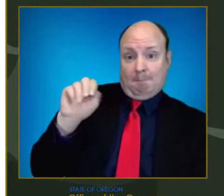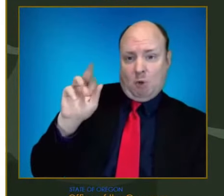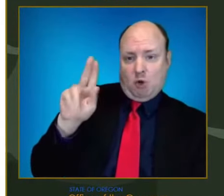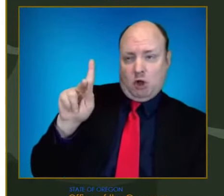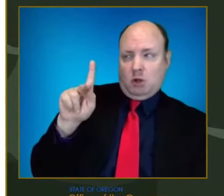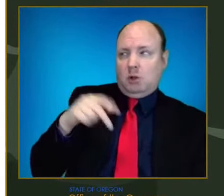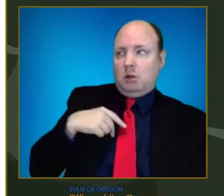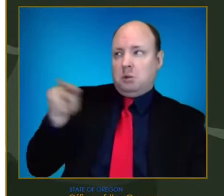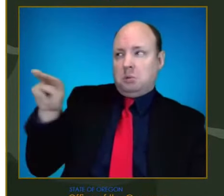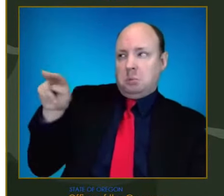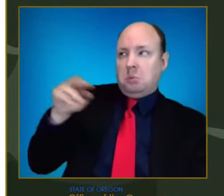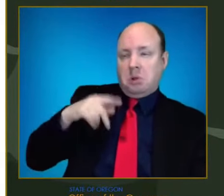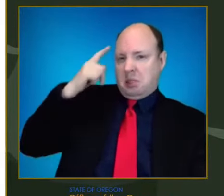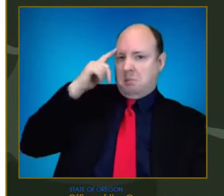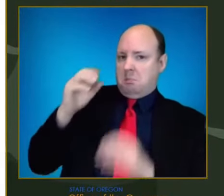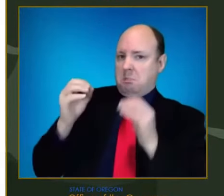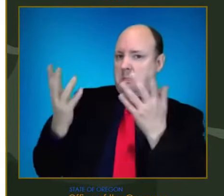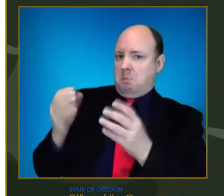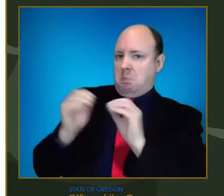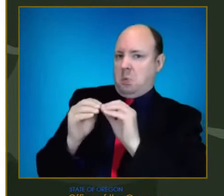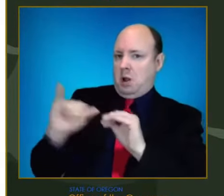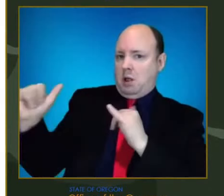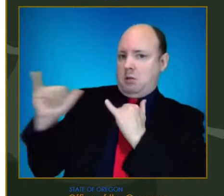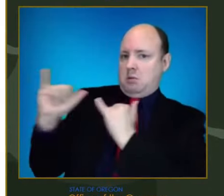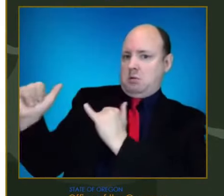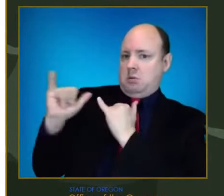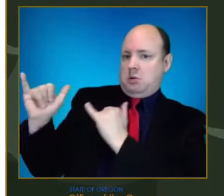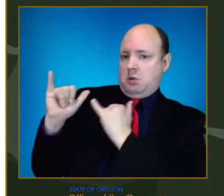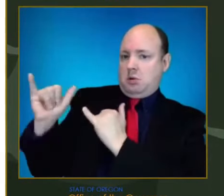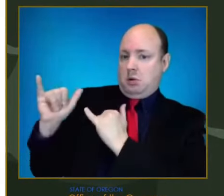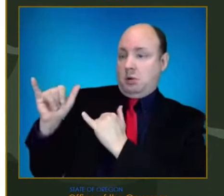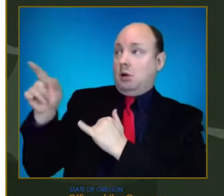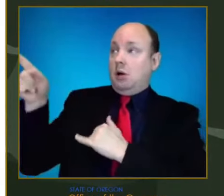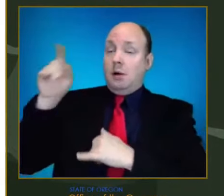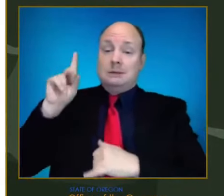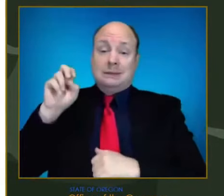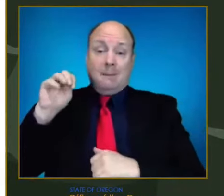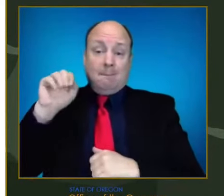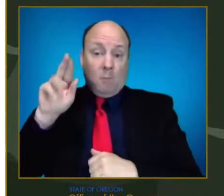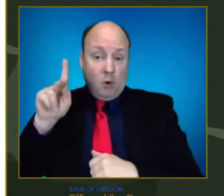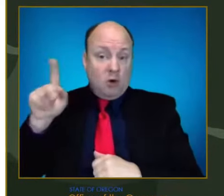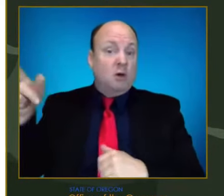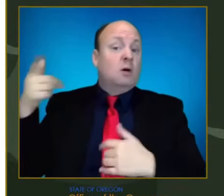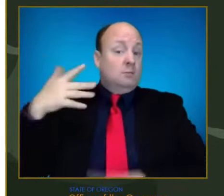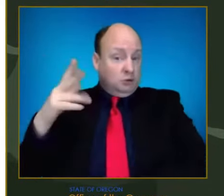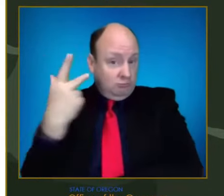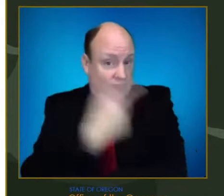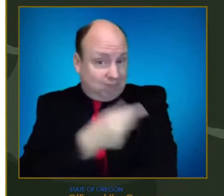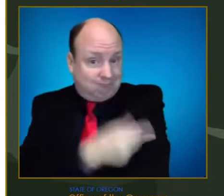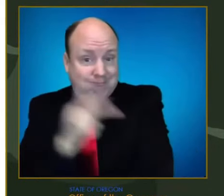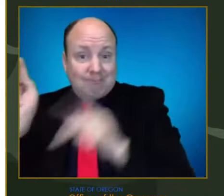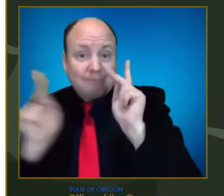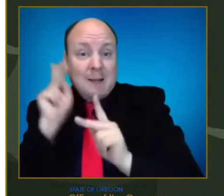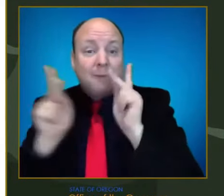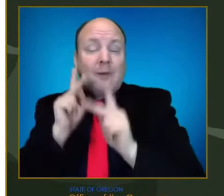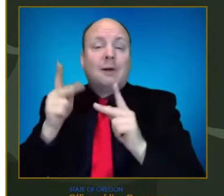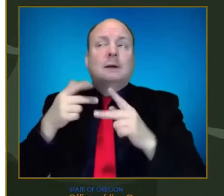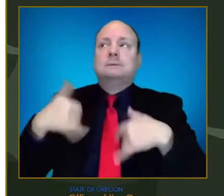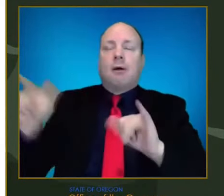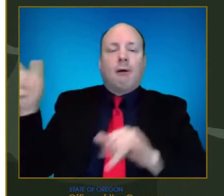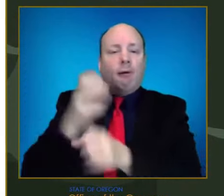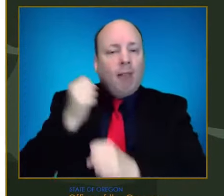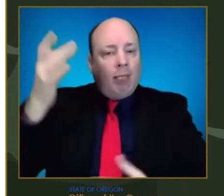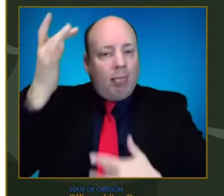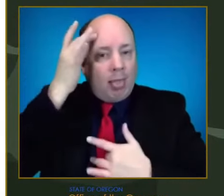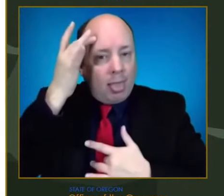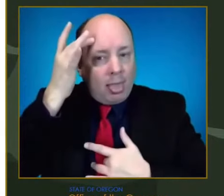there, um, the vaccinated population is getting infected. Um, and it's important to see that because, um, while